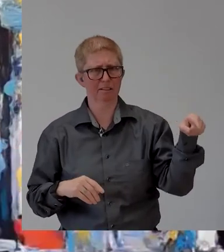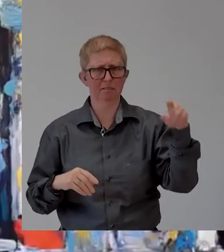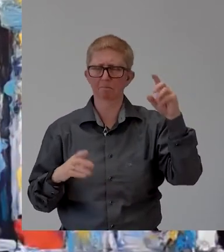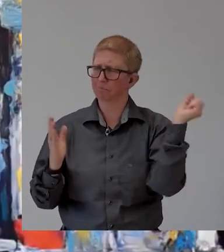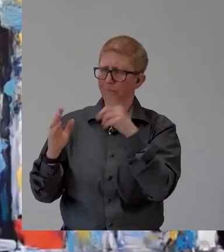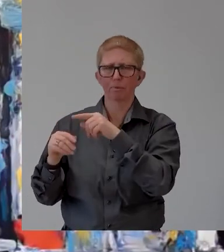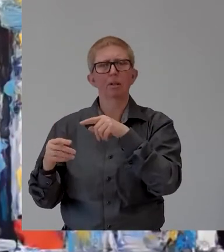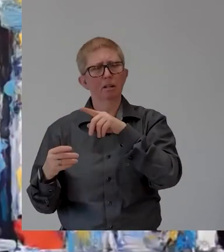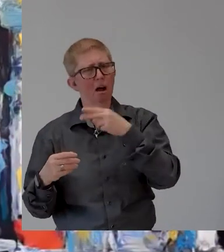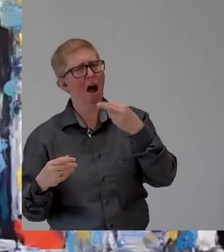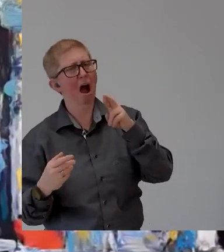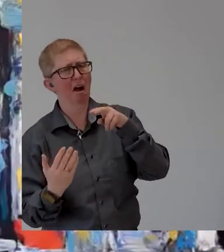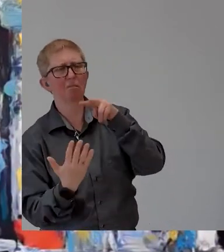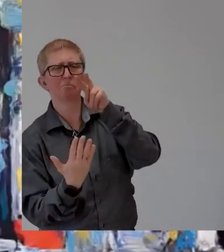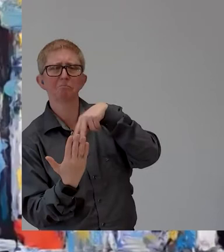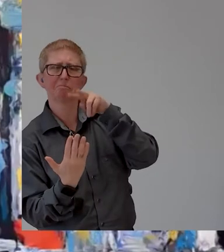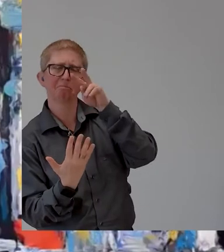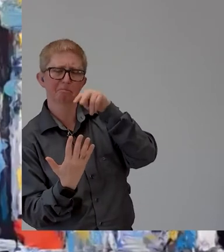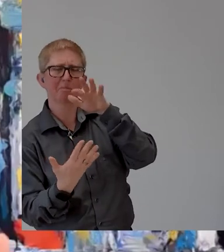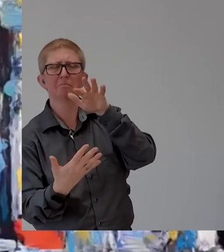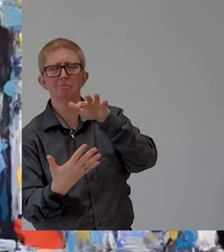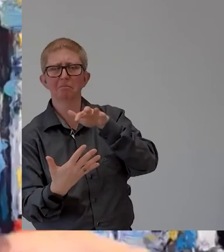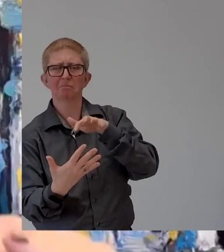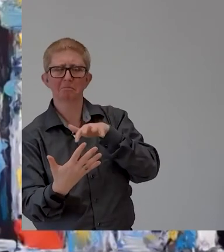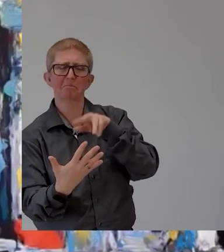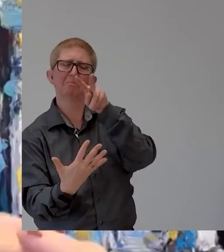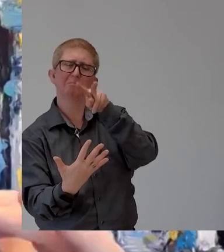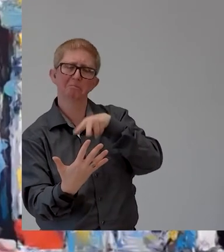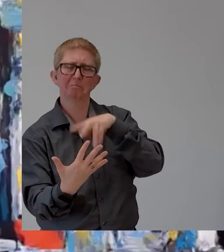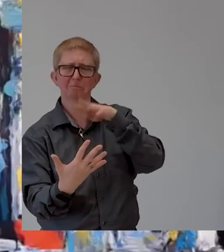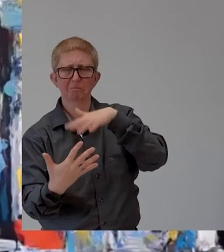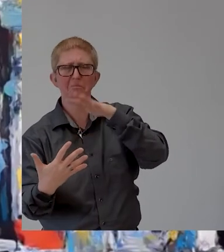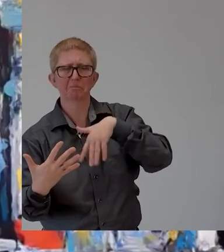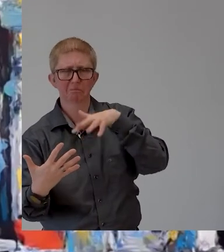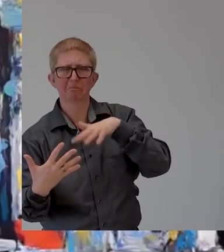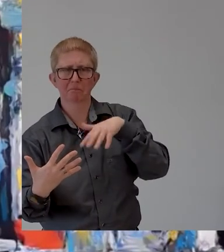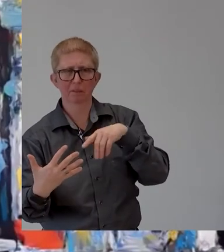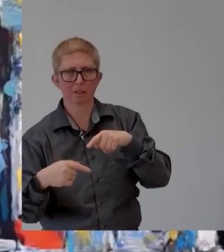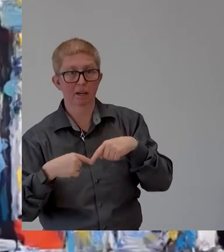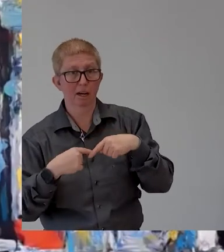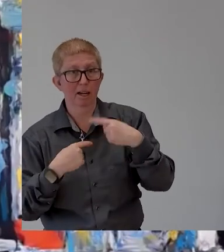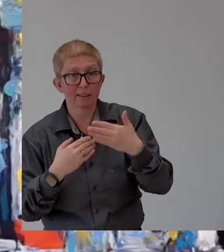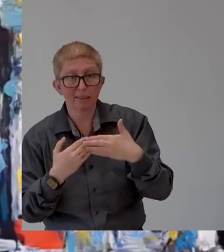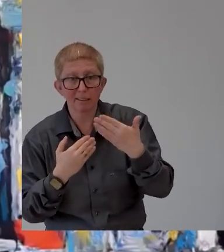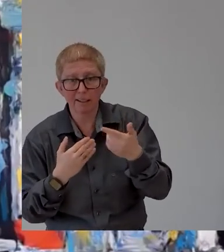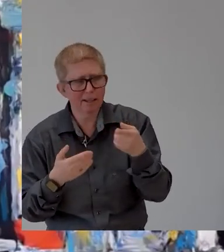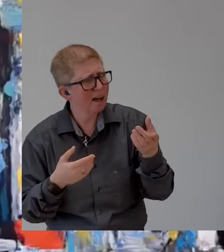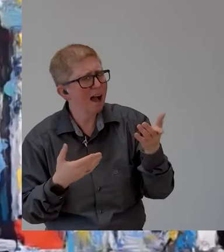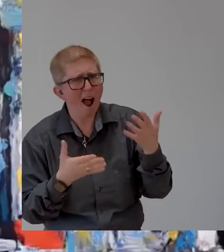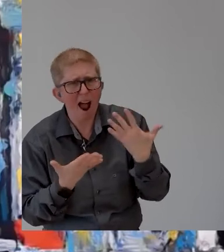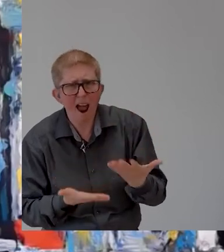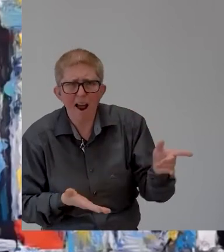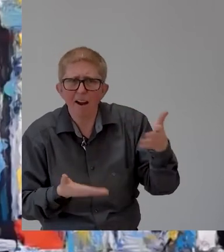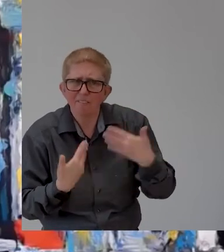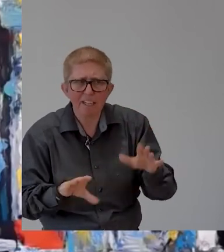top-down uh format and if after viewing the work experience they see that there is no match they just